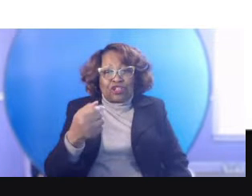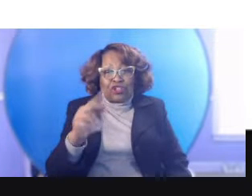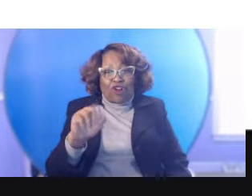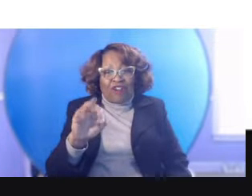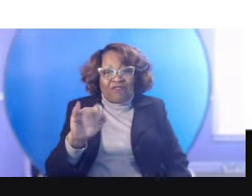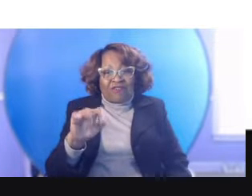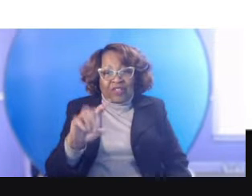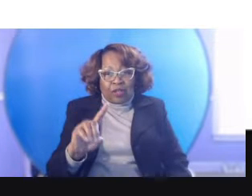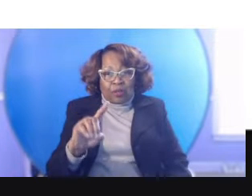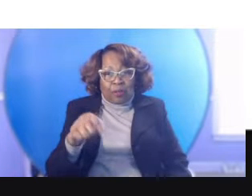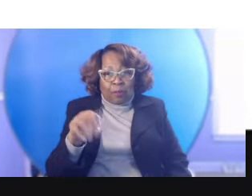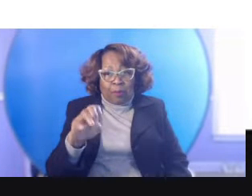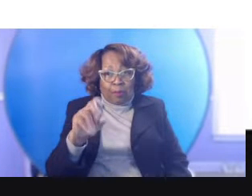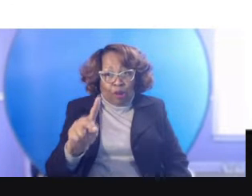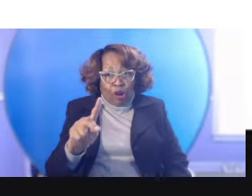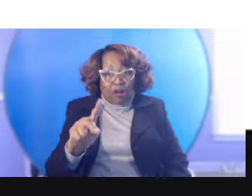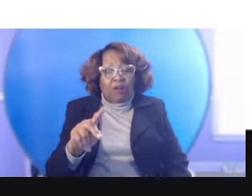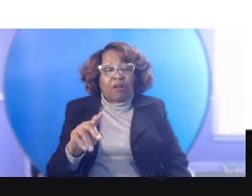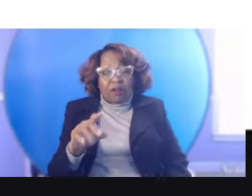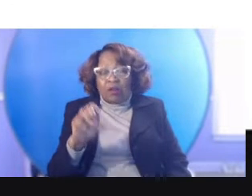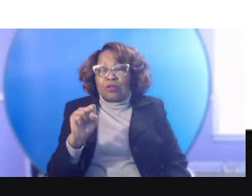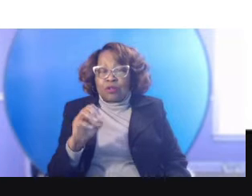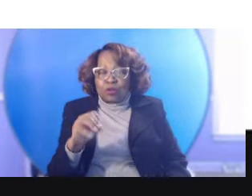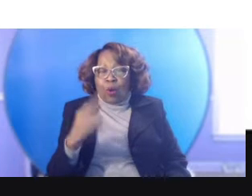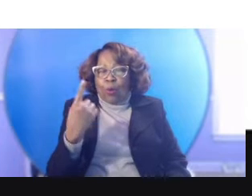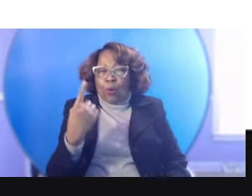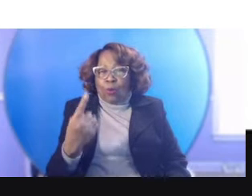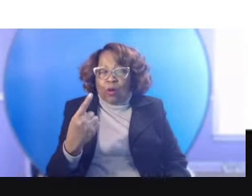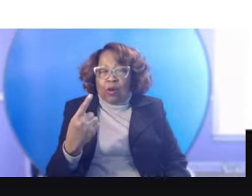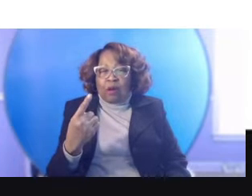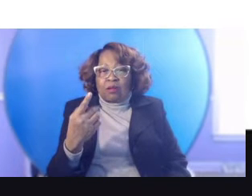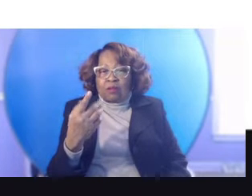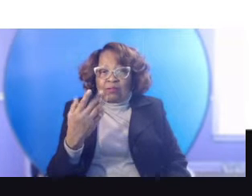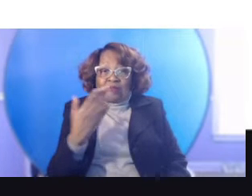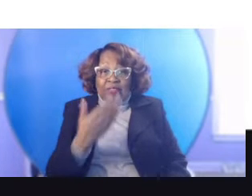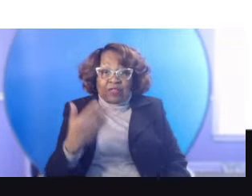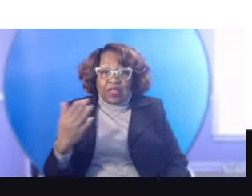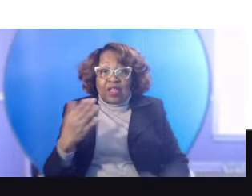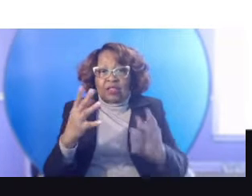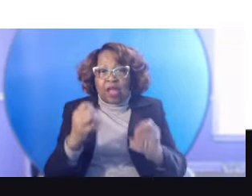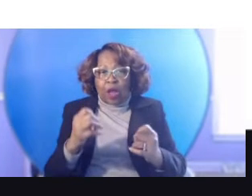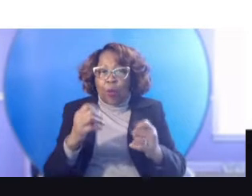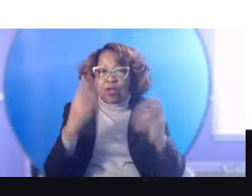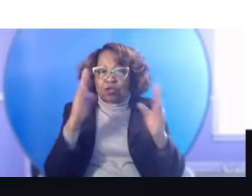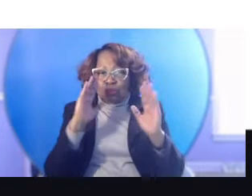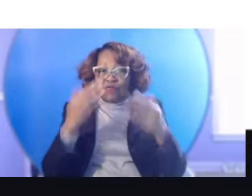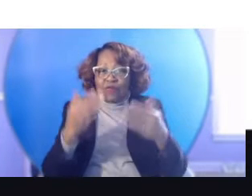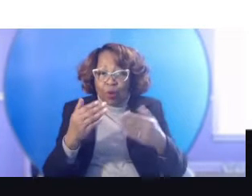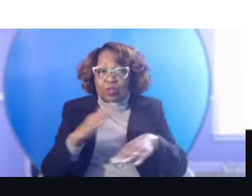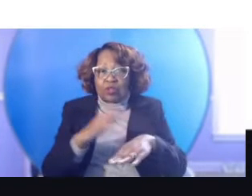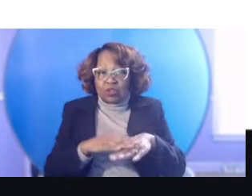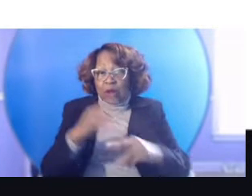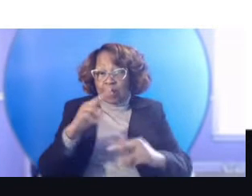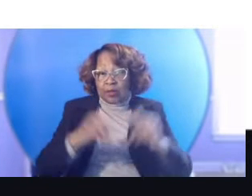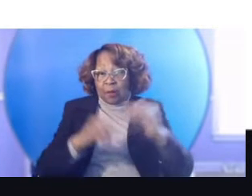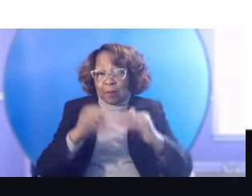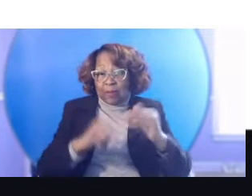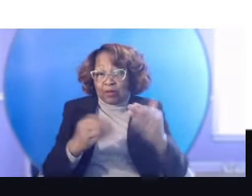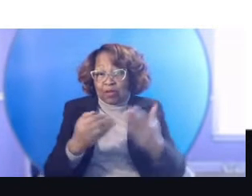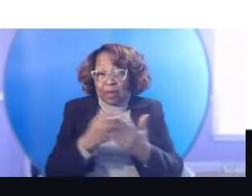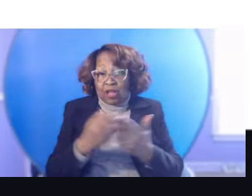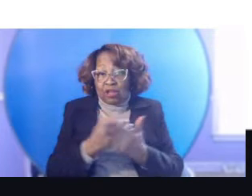So, um, one of the, the things that I wanted to focus on in building my new house was a growing